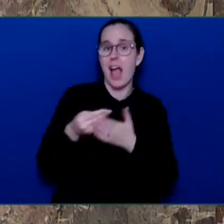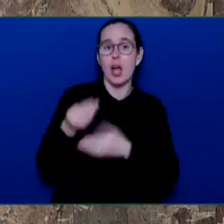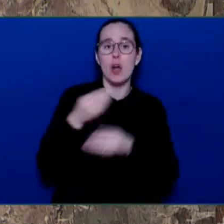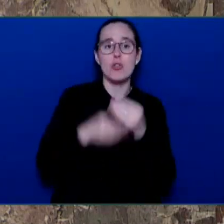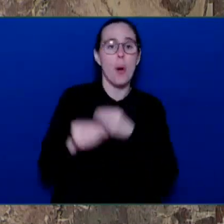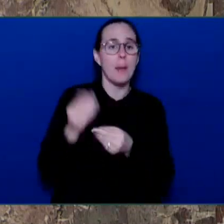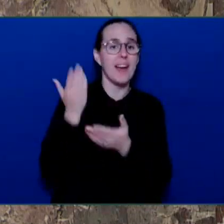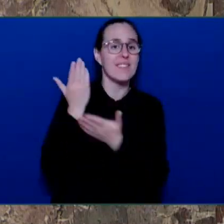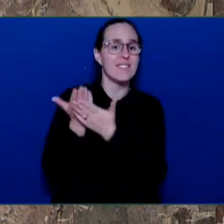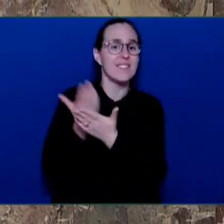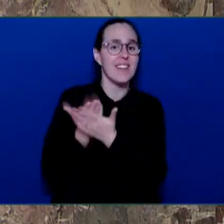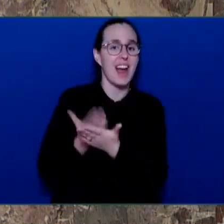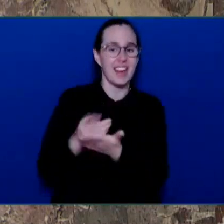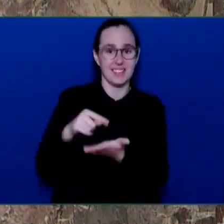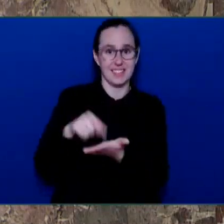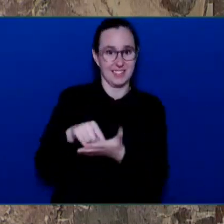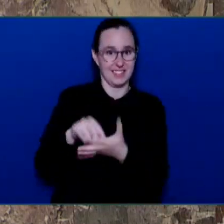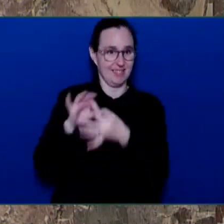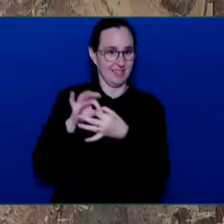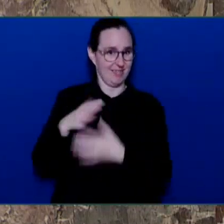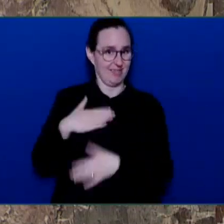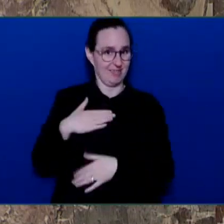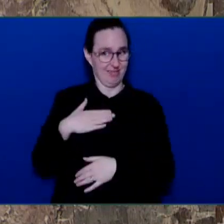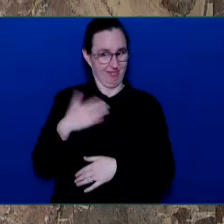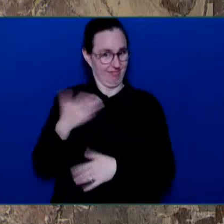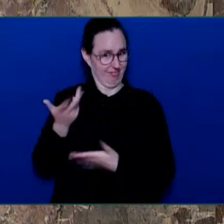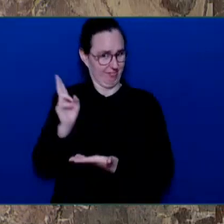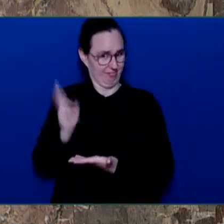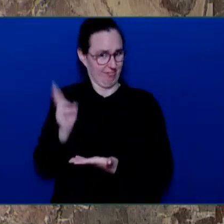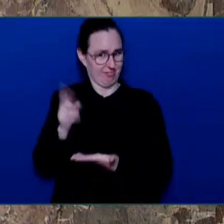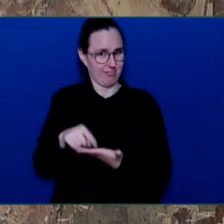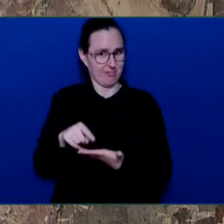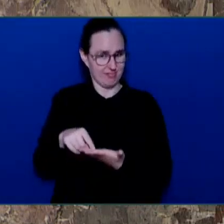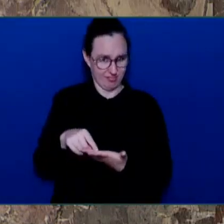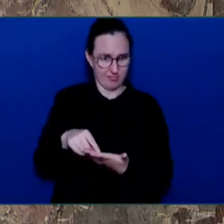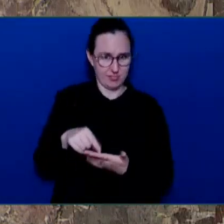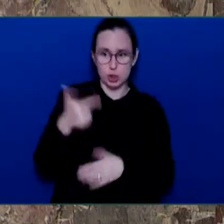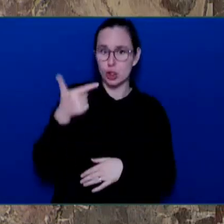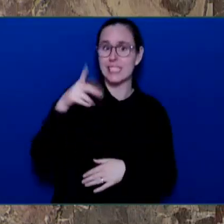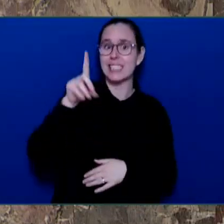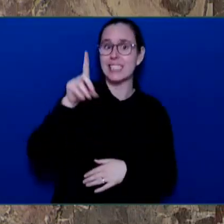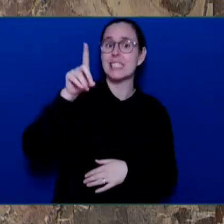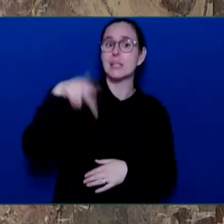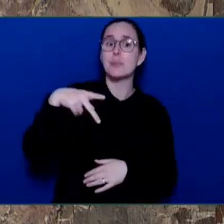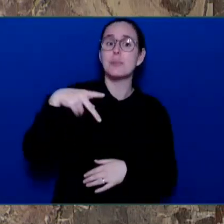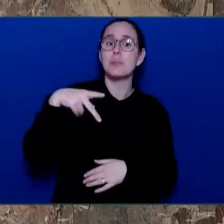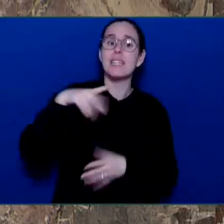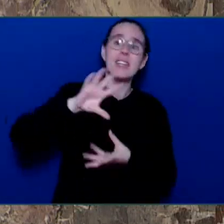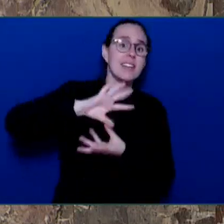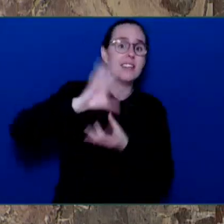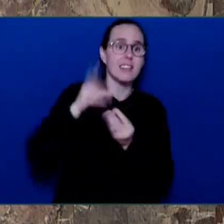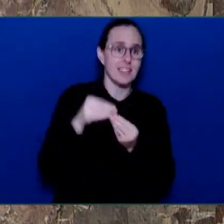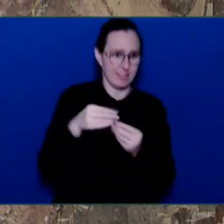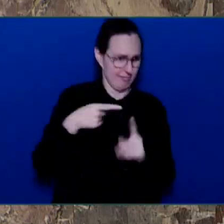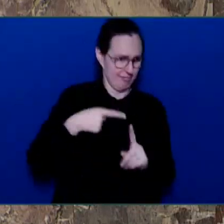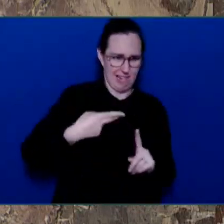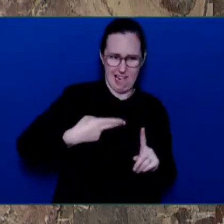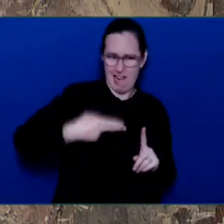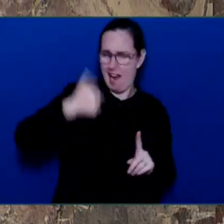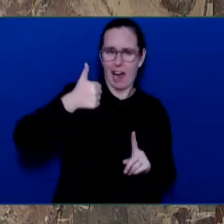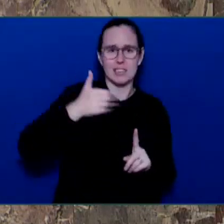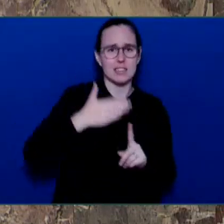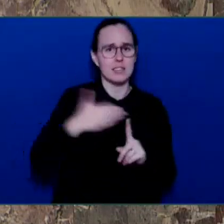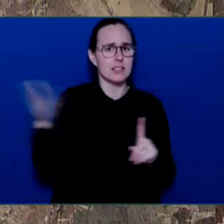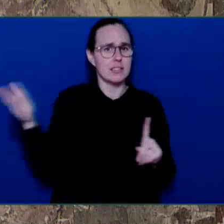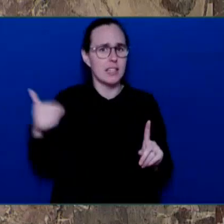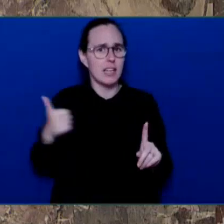is the highest in Canada among large provinces and our unemployment rate is the lowest in